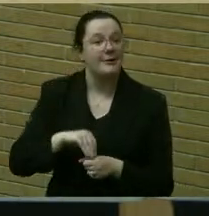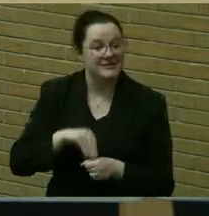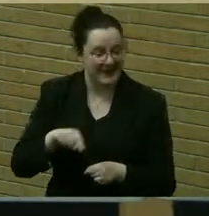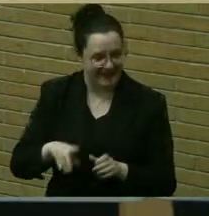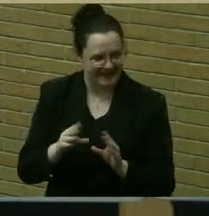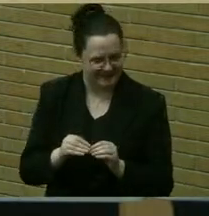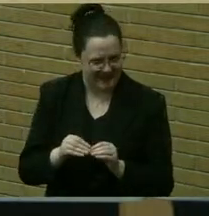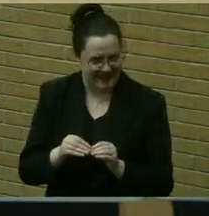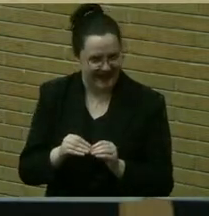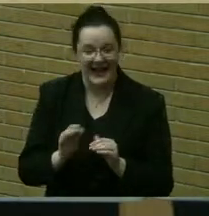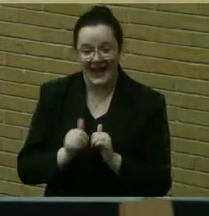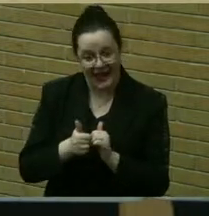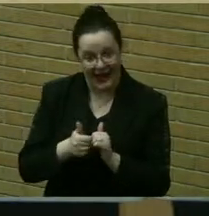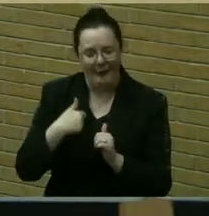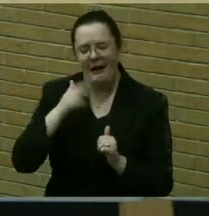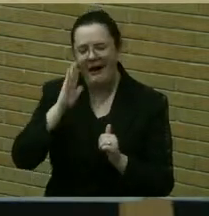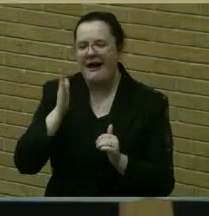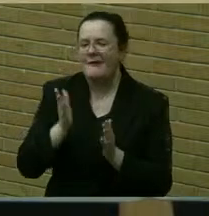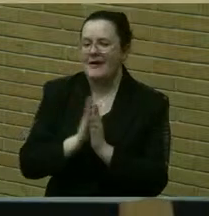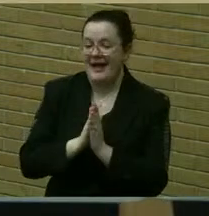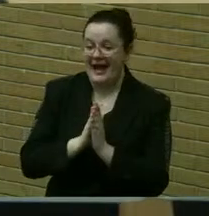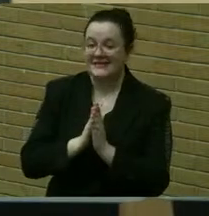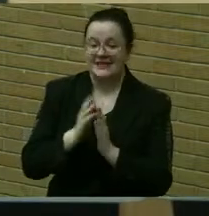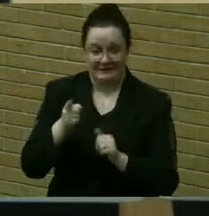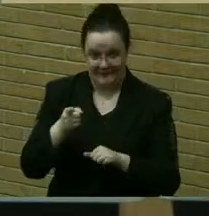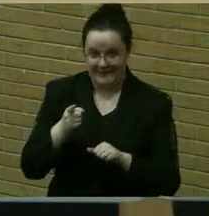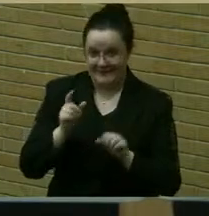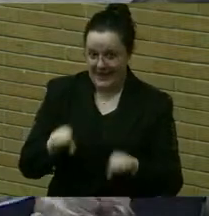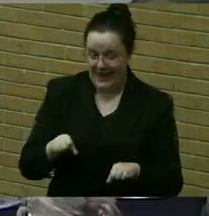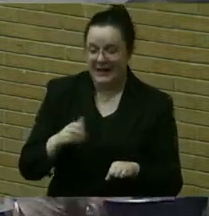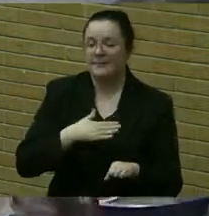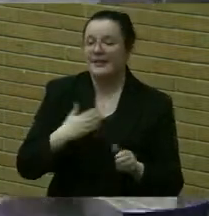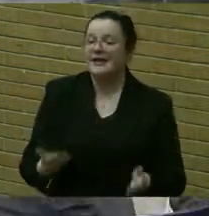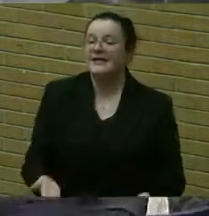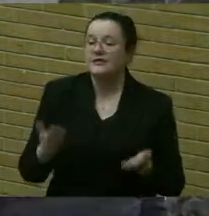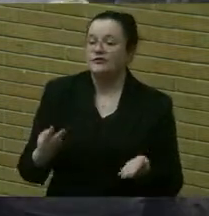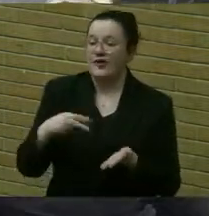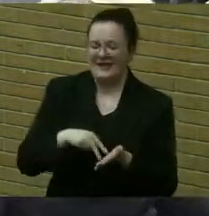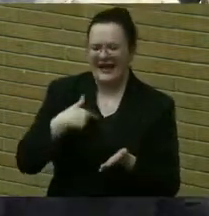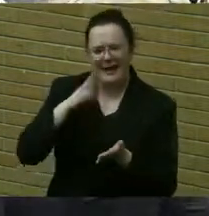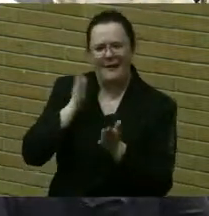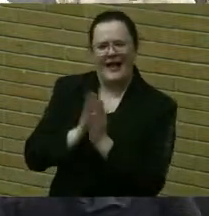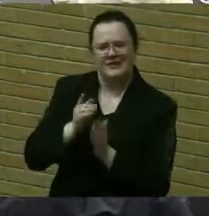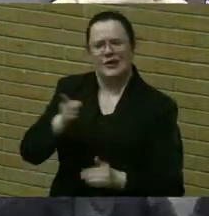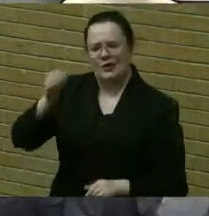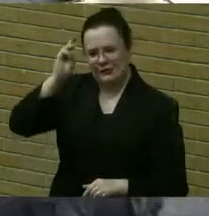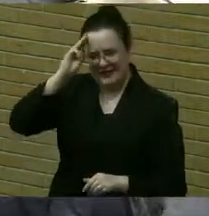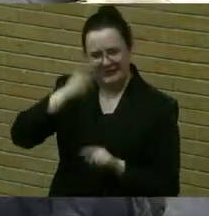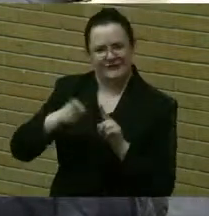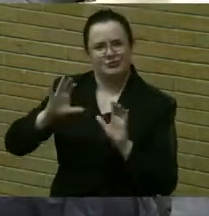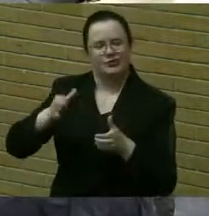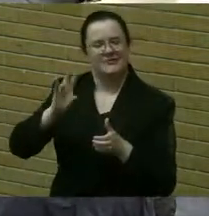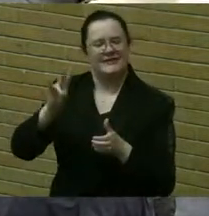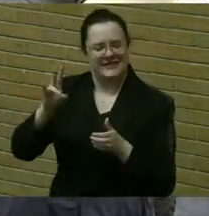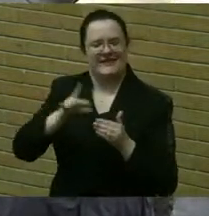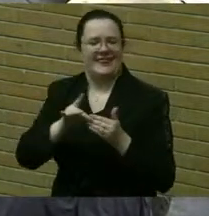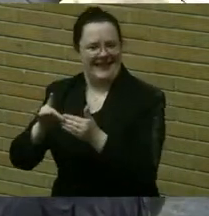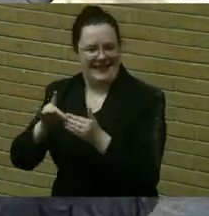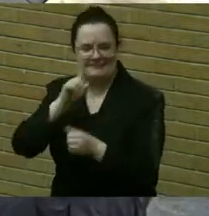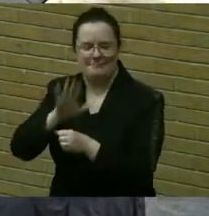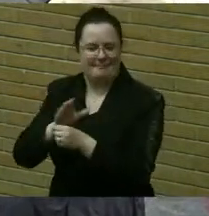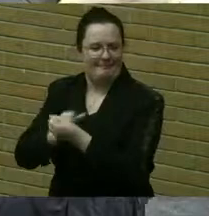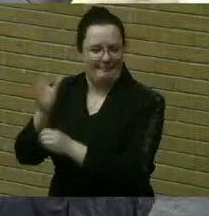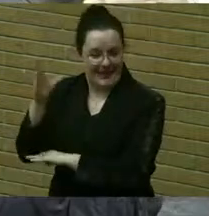that is able to please rise, and I'm going to ask the scouts from Troop 77 to lead us in the pledge to the flag.